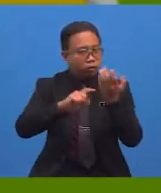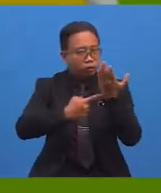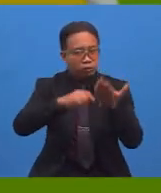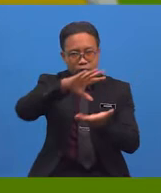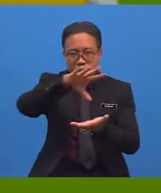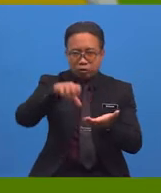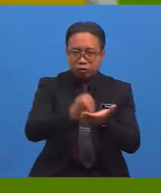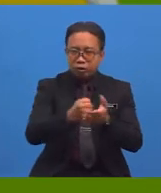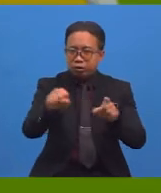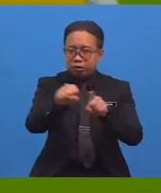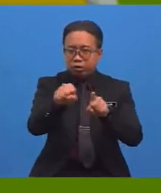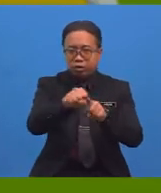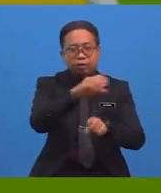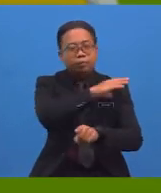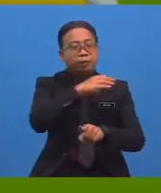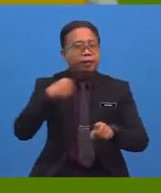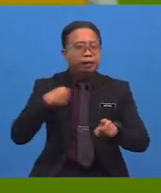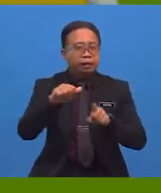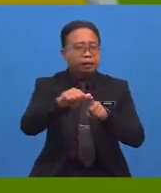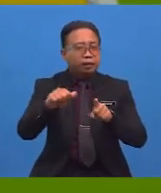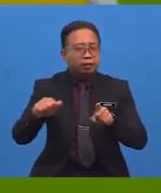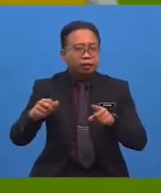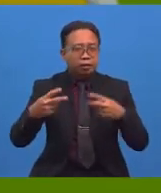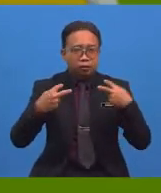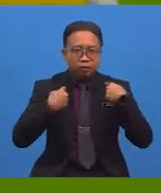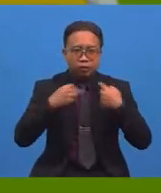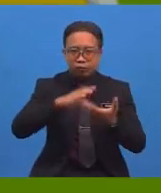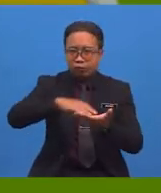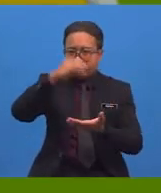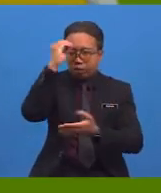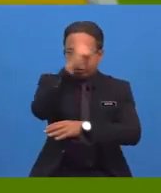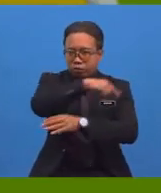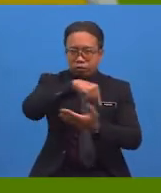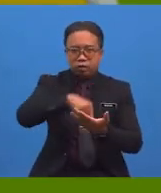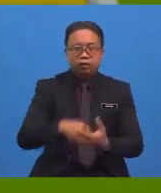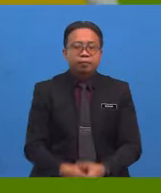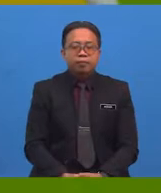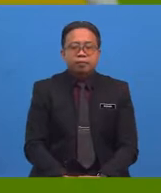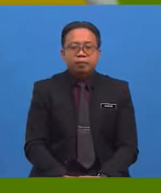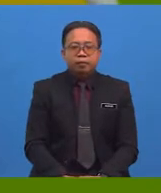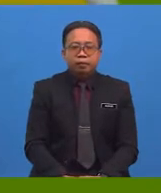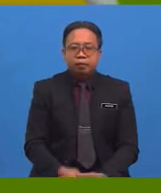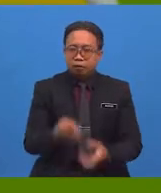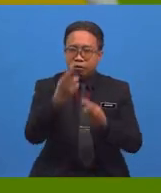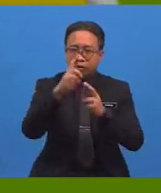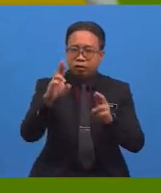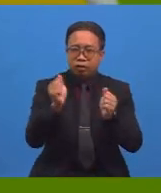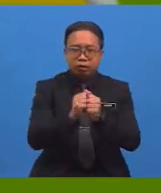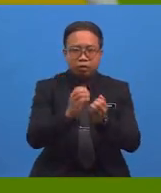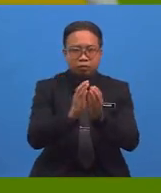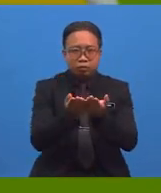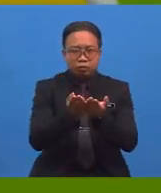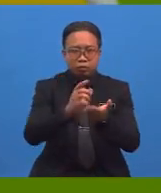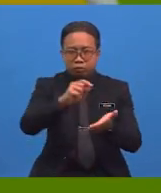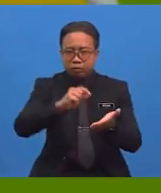all the synonyms and antonyms that we have learned today. Get ready with your notebook and